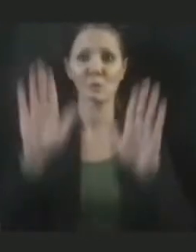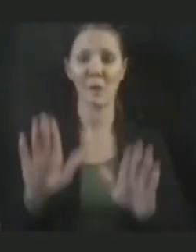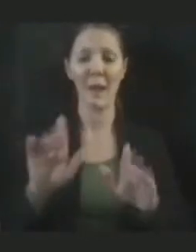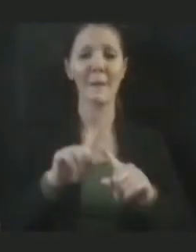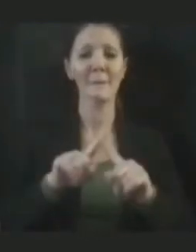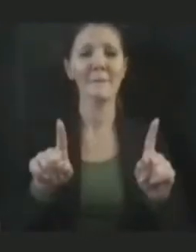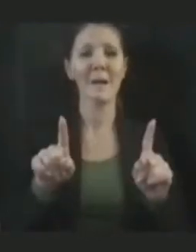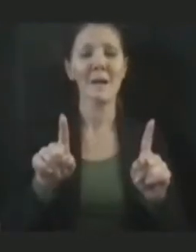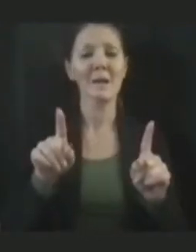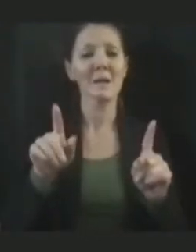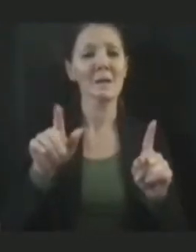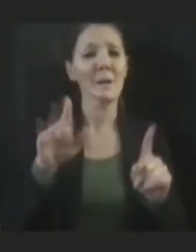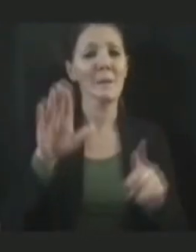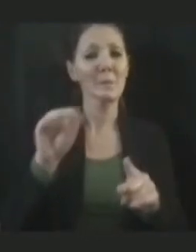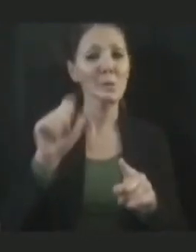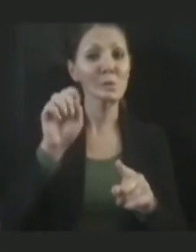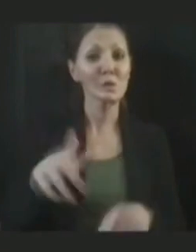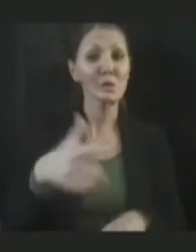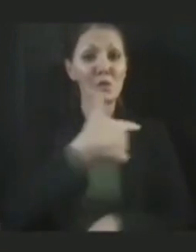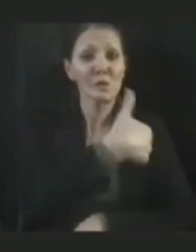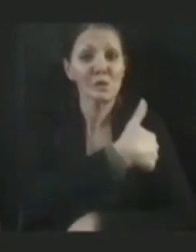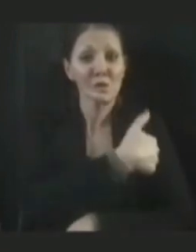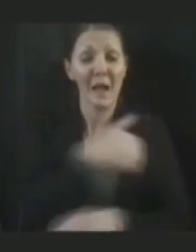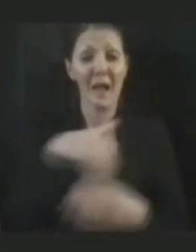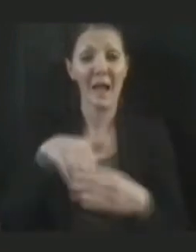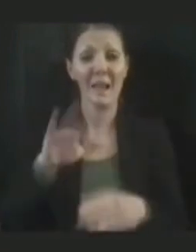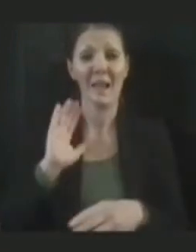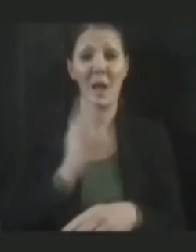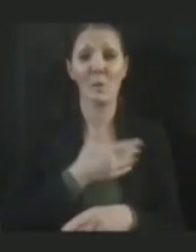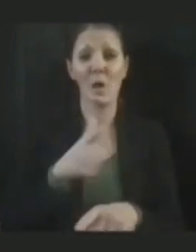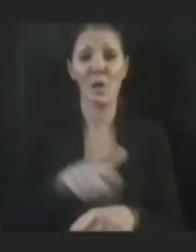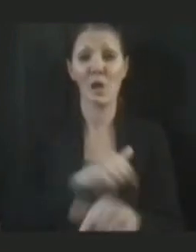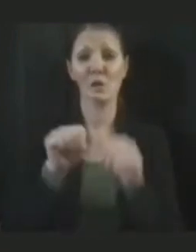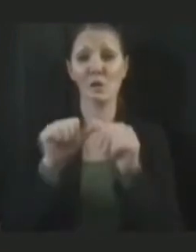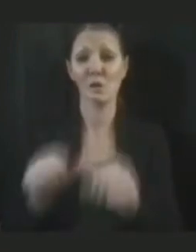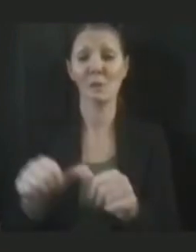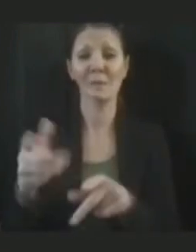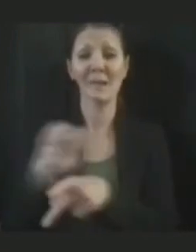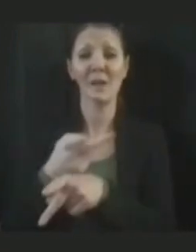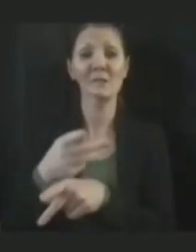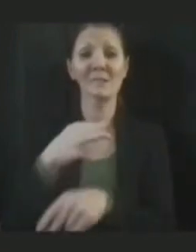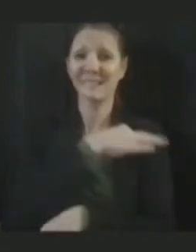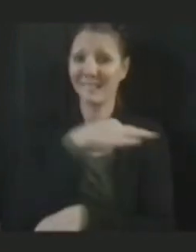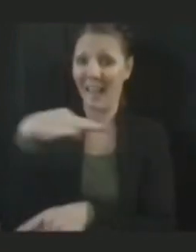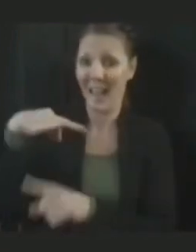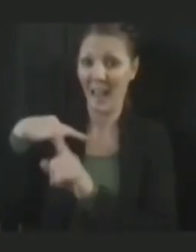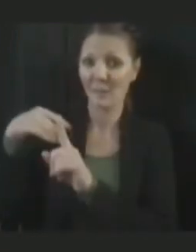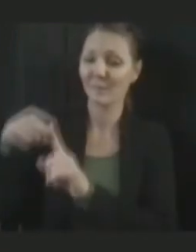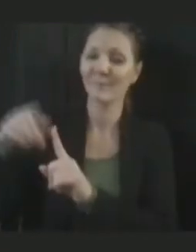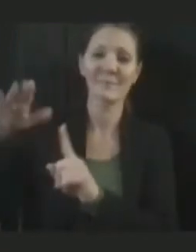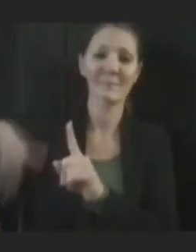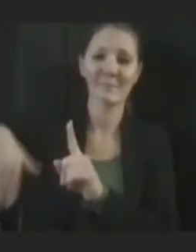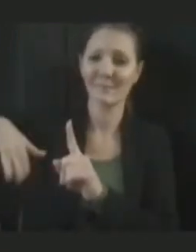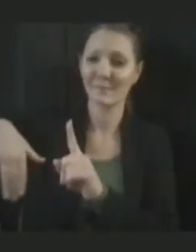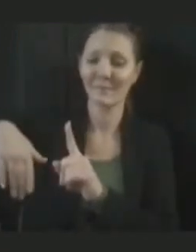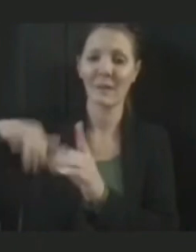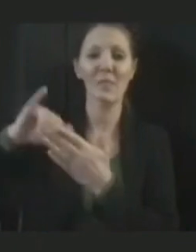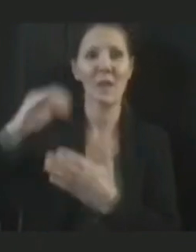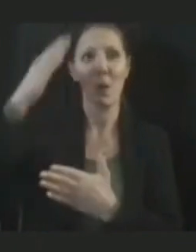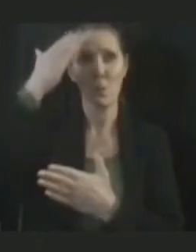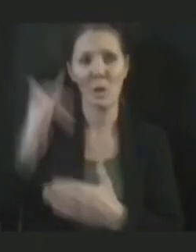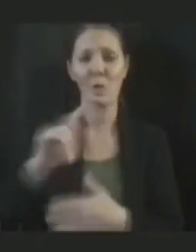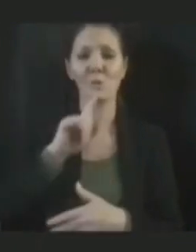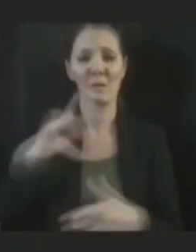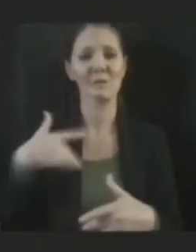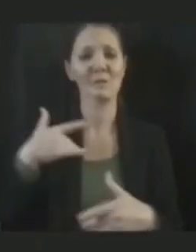level of booster shots in our long-term care staff. So that's why we think this mandate is another really important tool